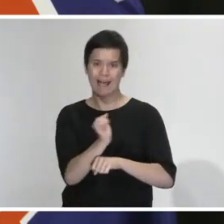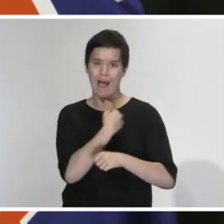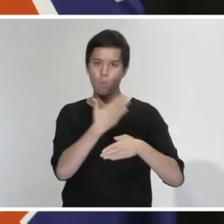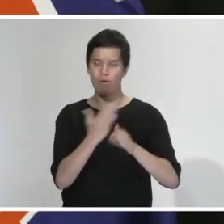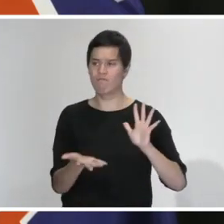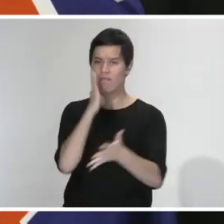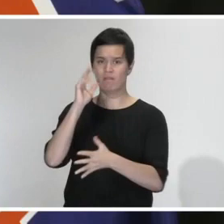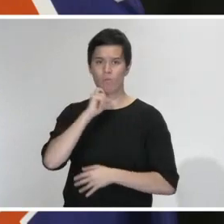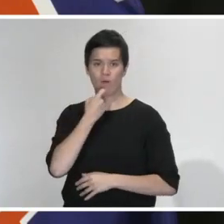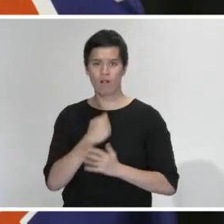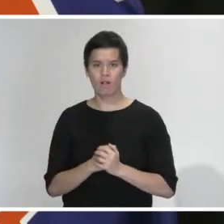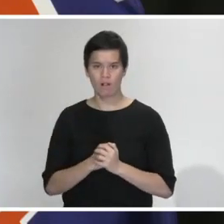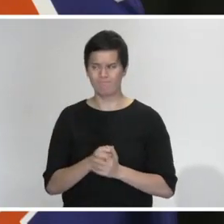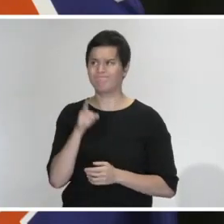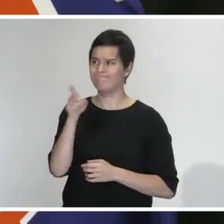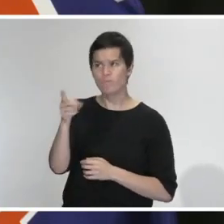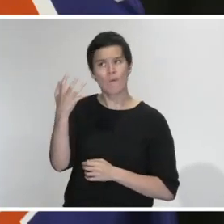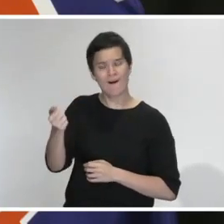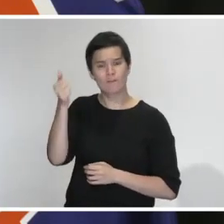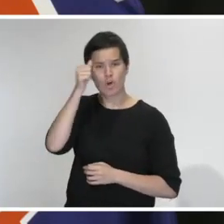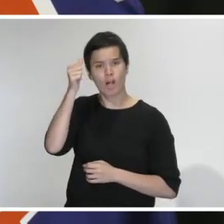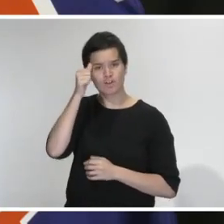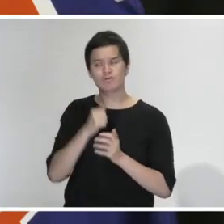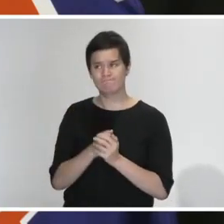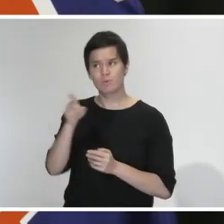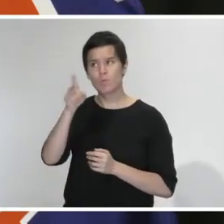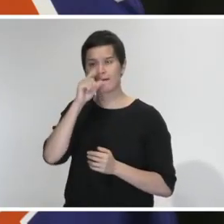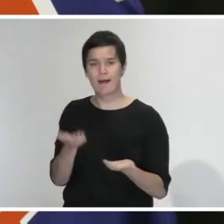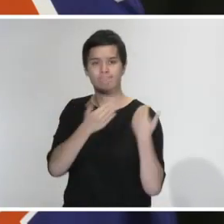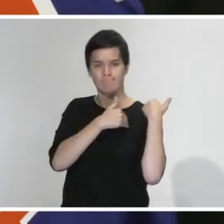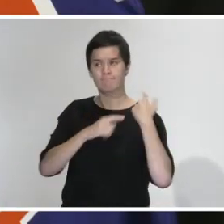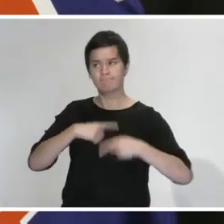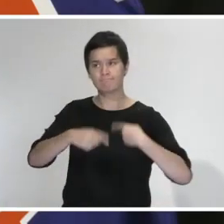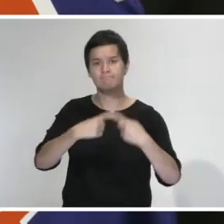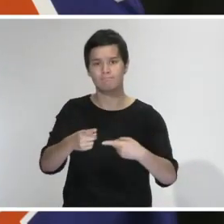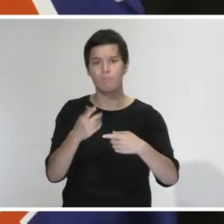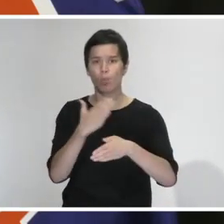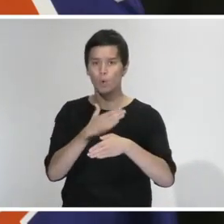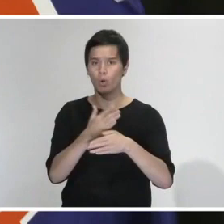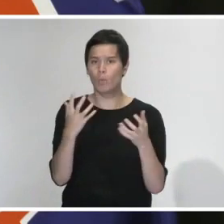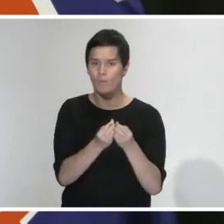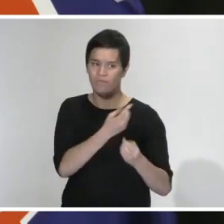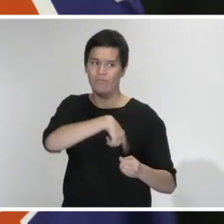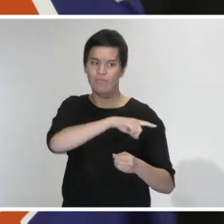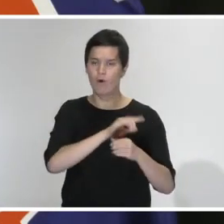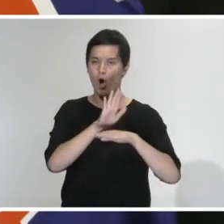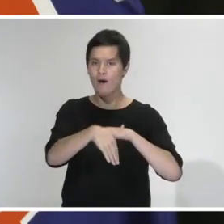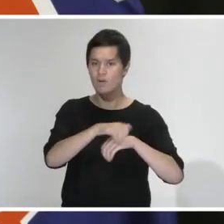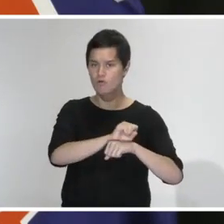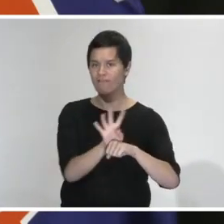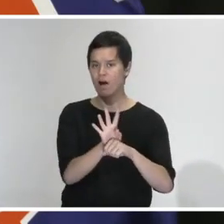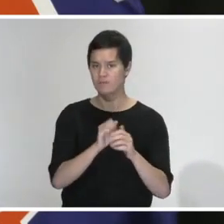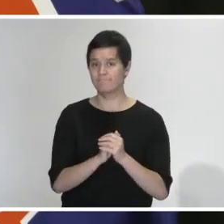possess what we require as our health minister to take on COVID-19. For that reason and that reason alone